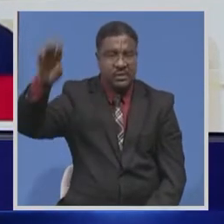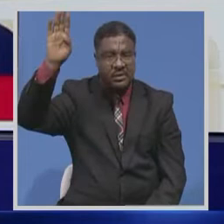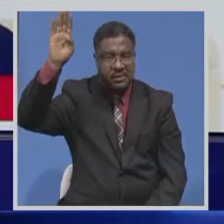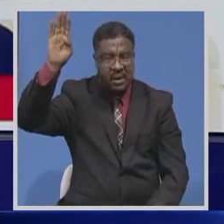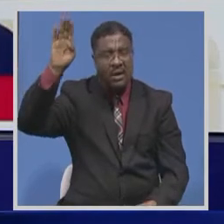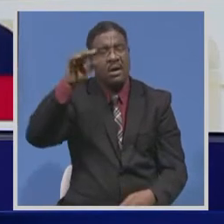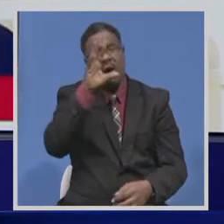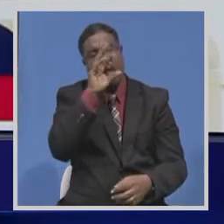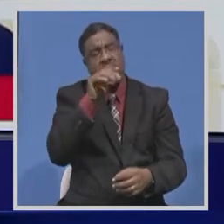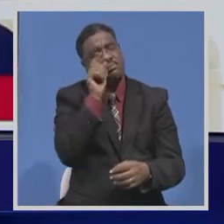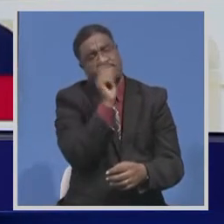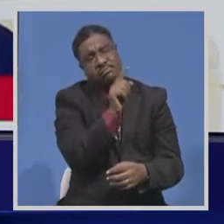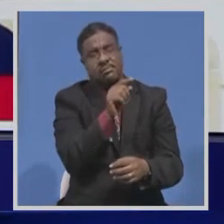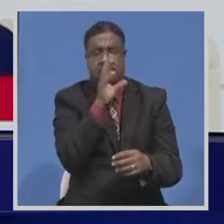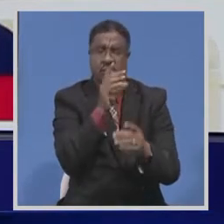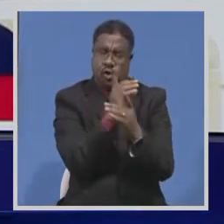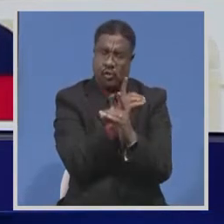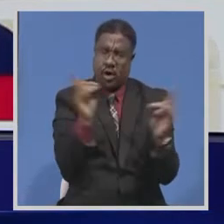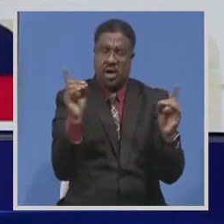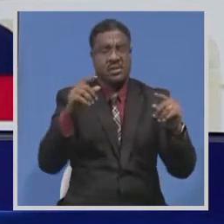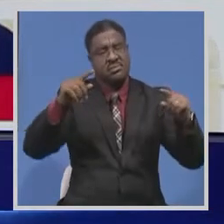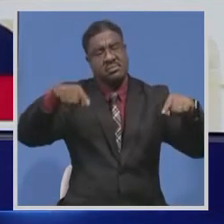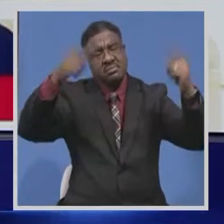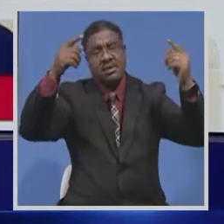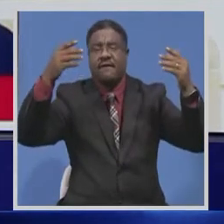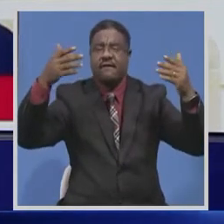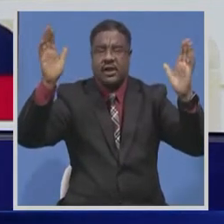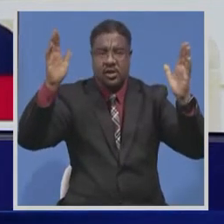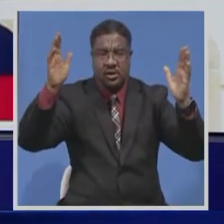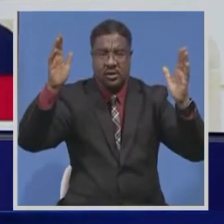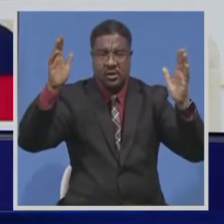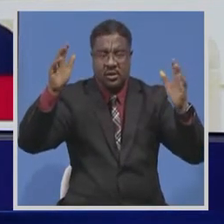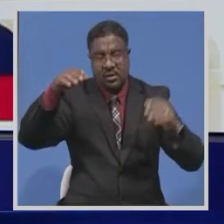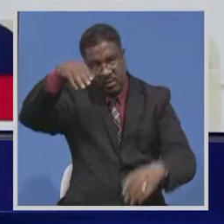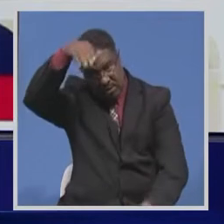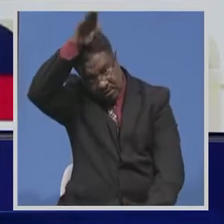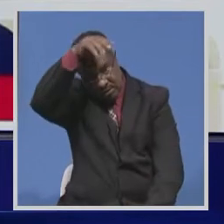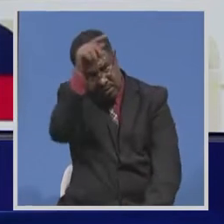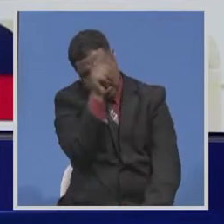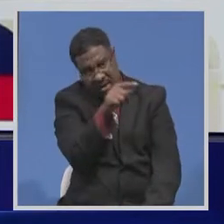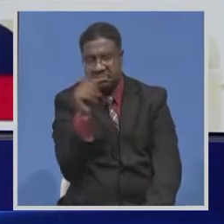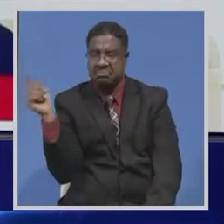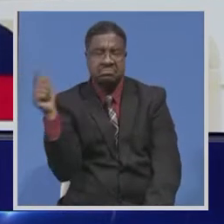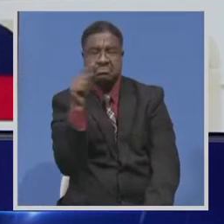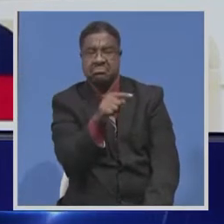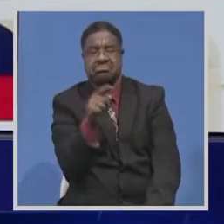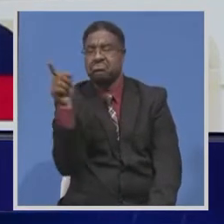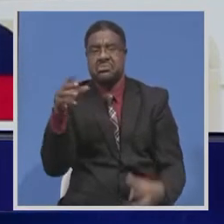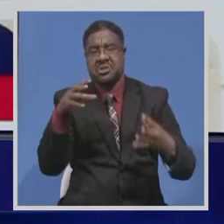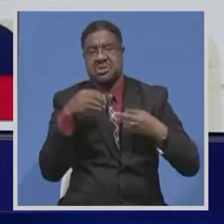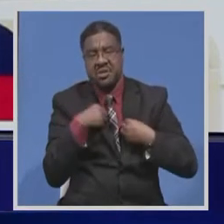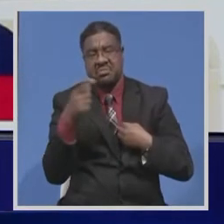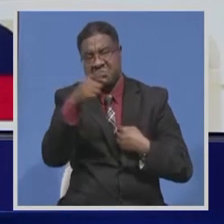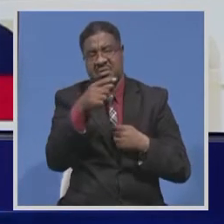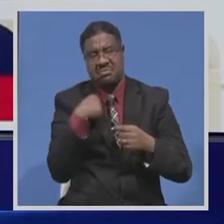said democracy has prevailed outgoing president Donald Trump who has not formally conceded to mr. Biden